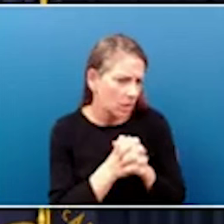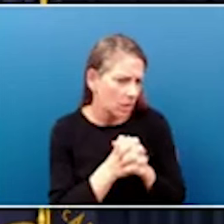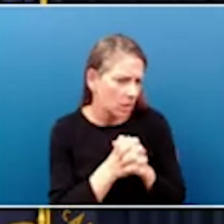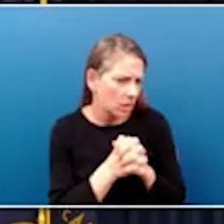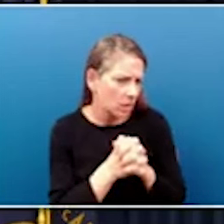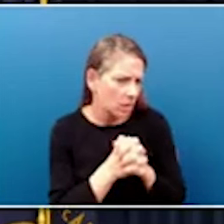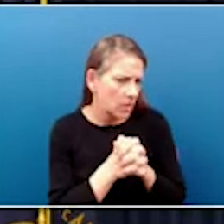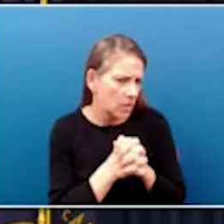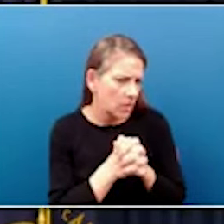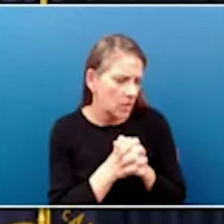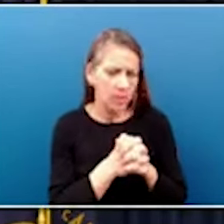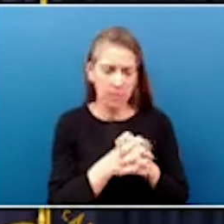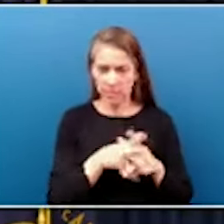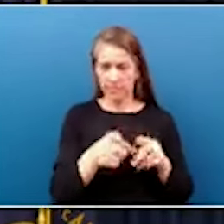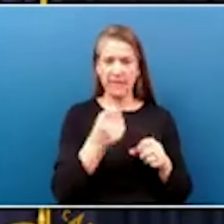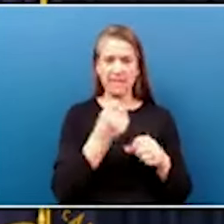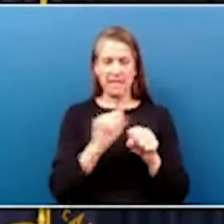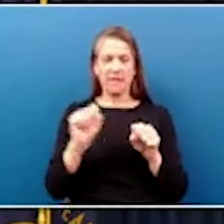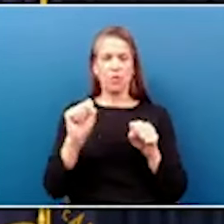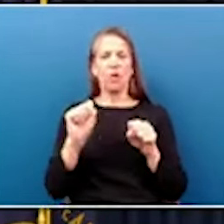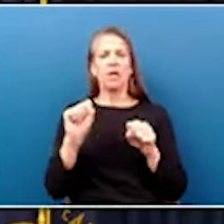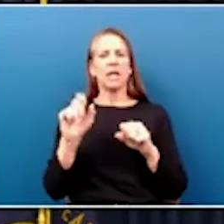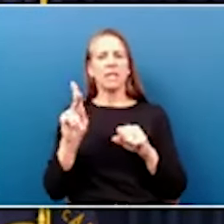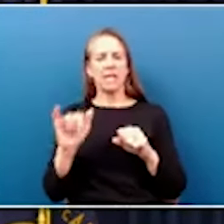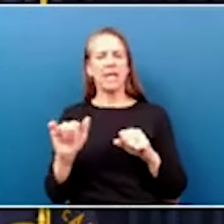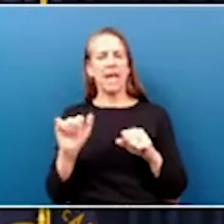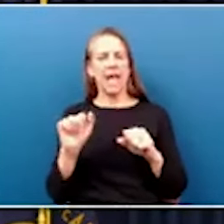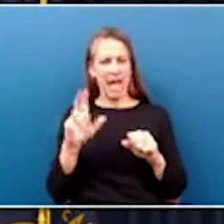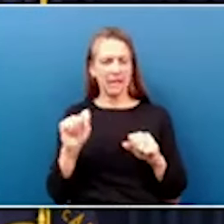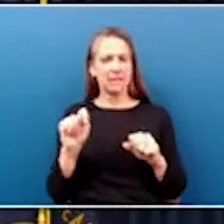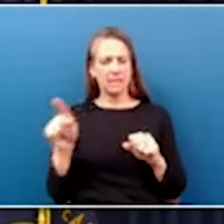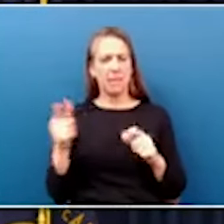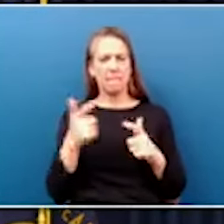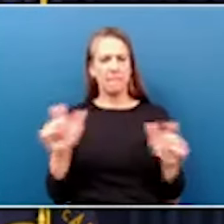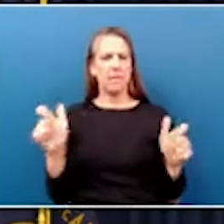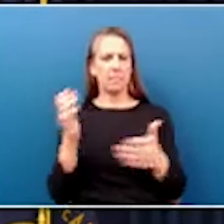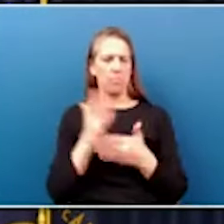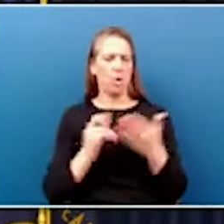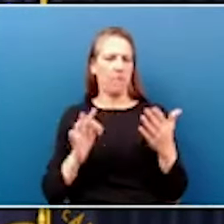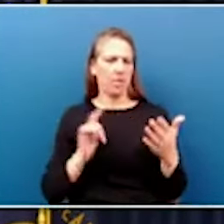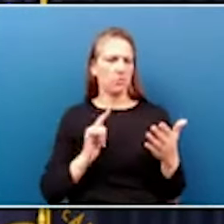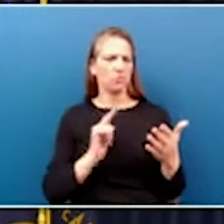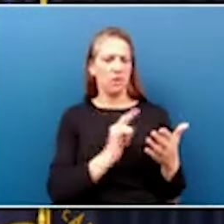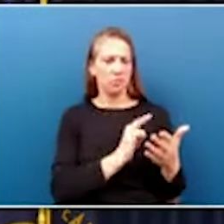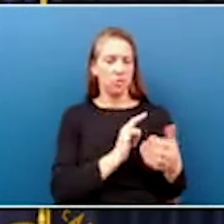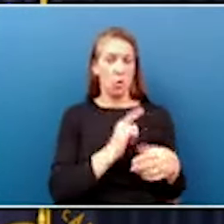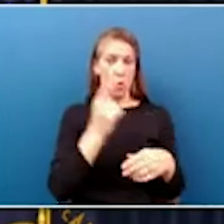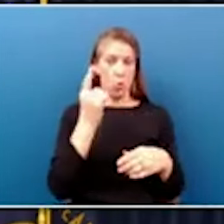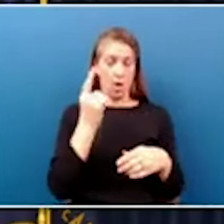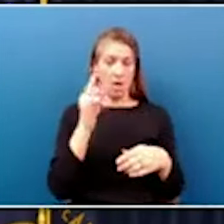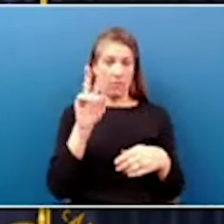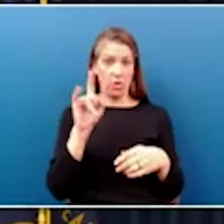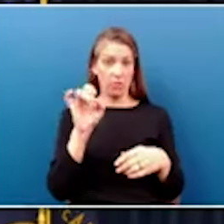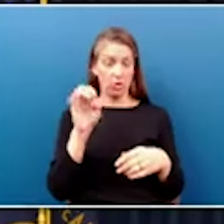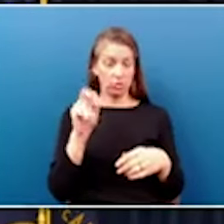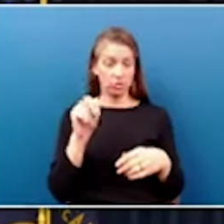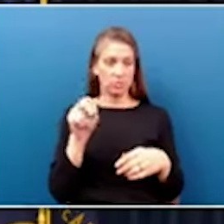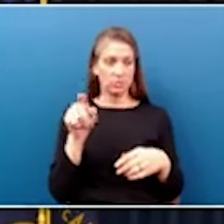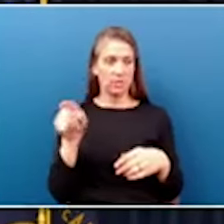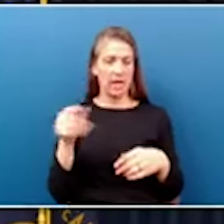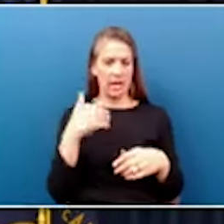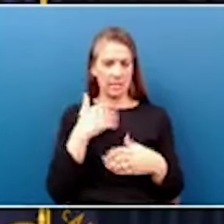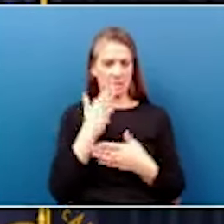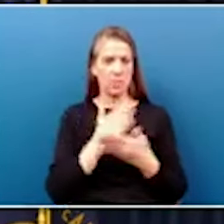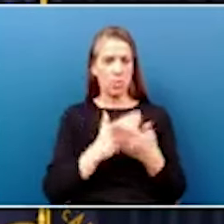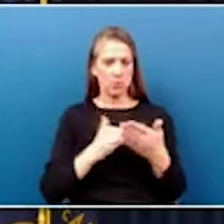The Safer Kentucky Act is a really big piece of legislation in at least one of the versions. It has a portion that